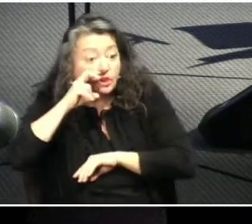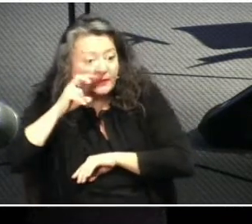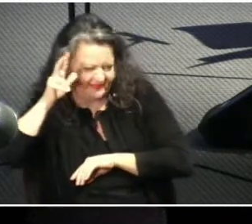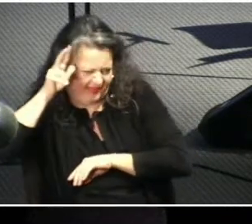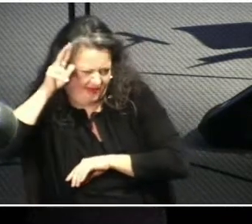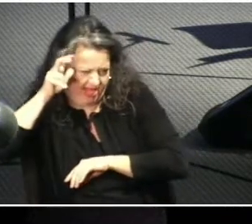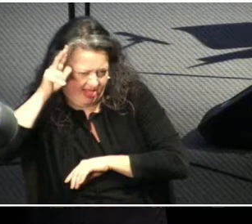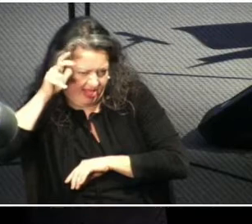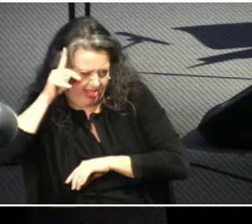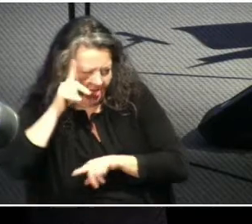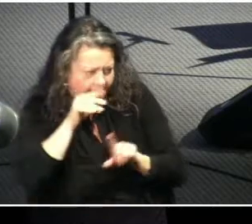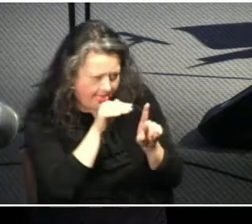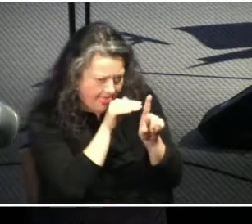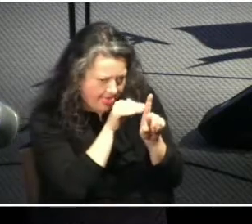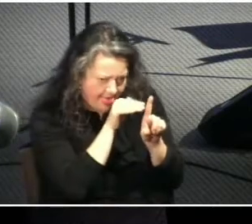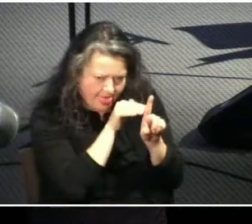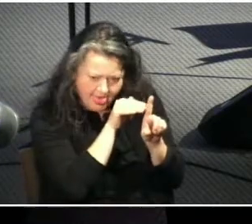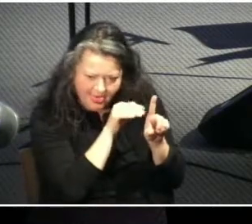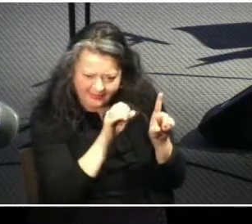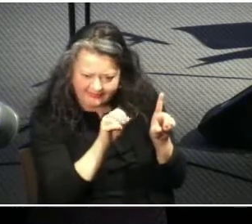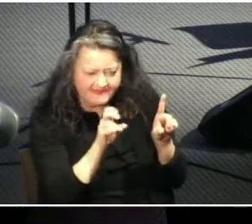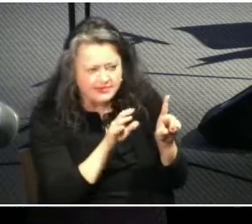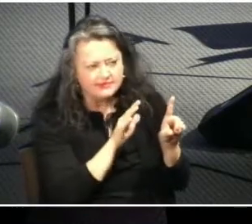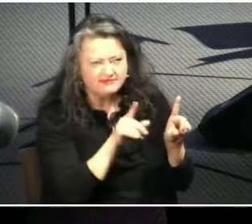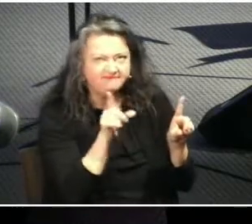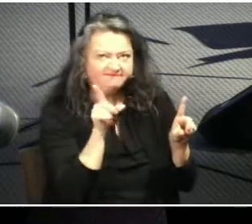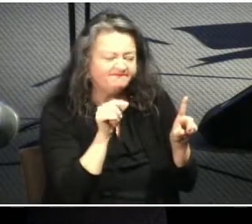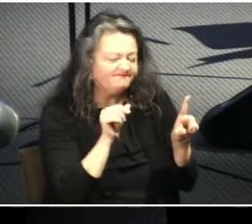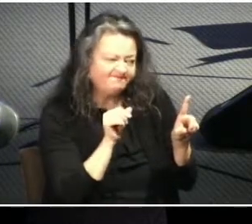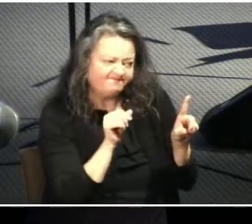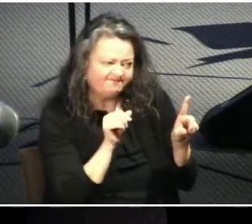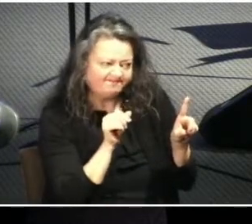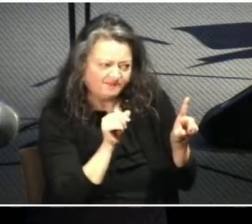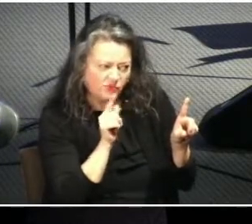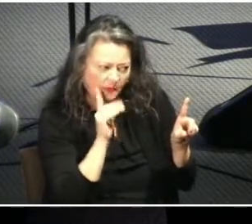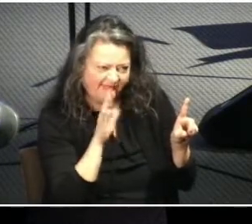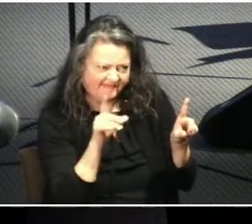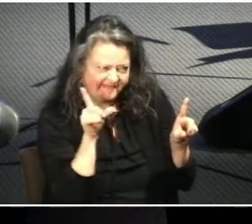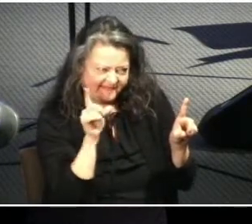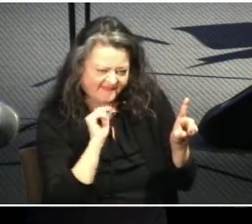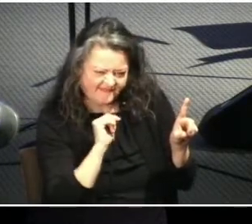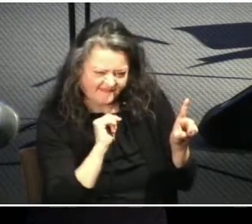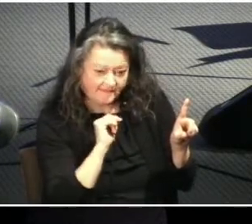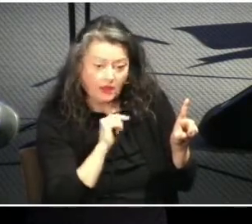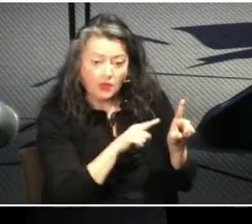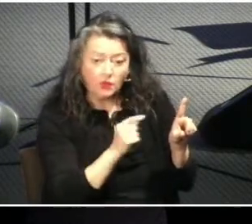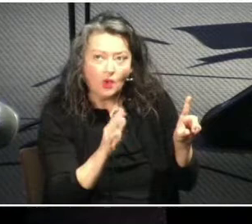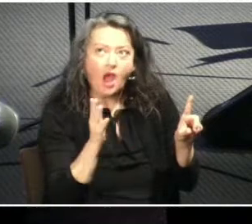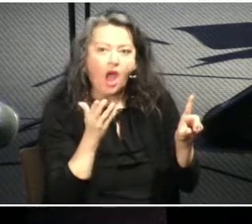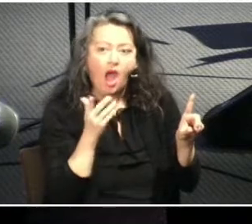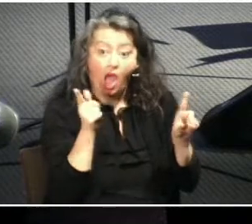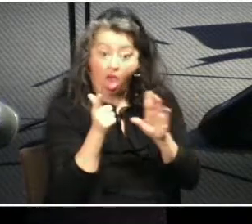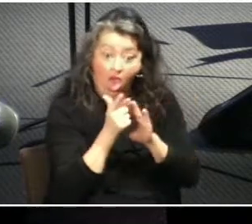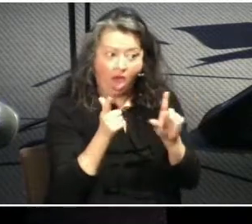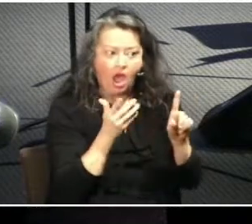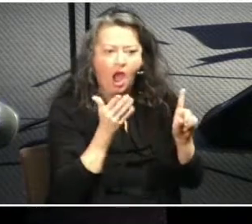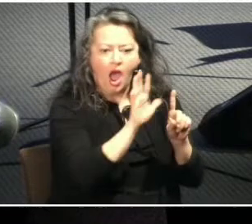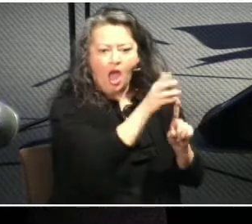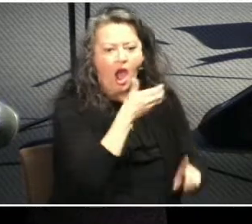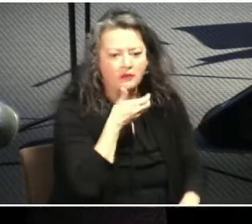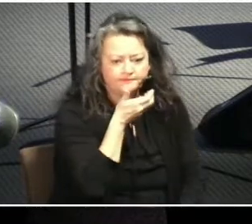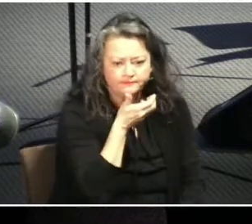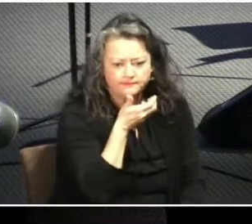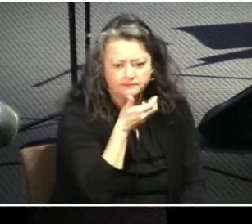raises doubts about god's character and she responds to the devil's temptation by eating the forbidden fruit and of course